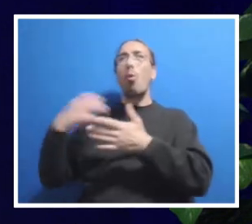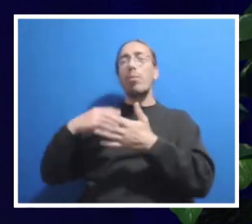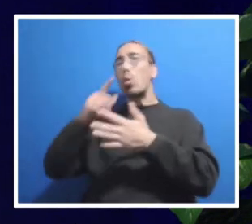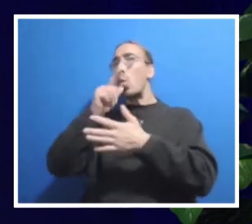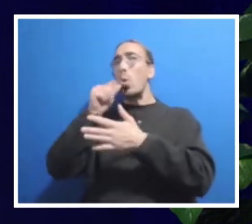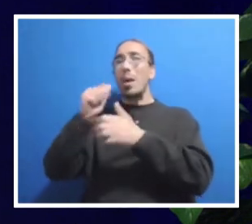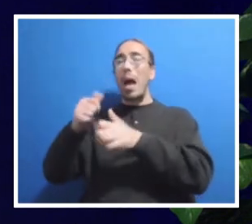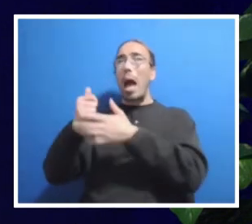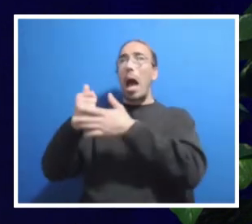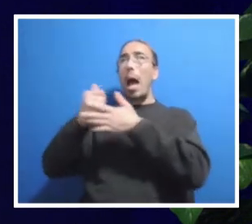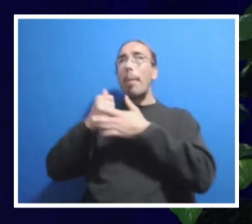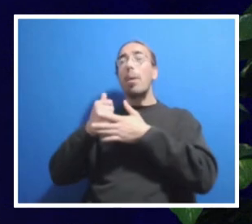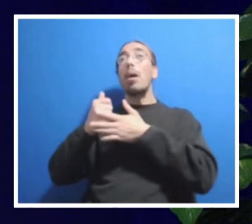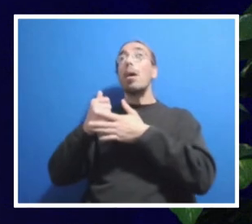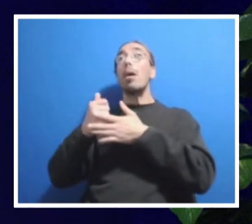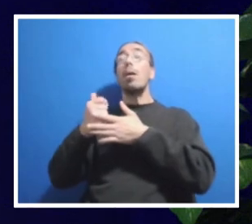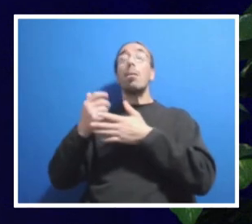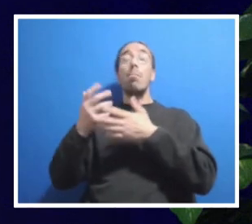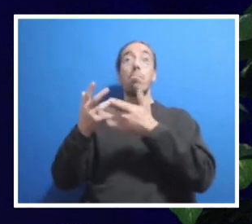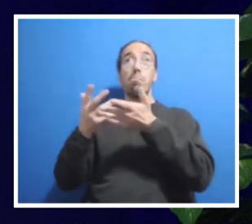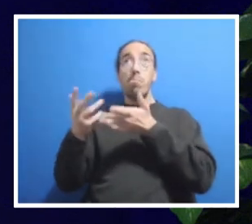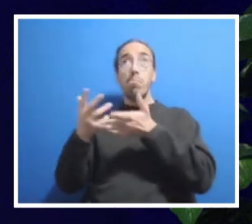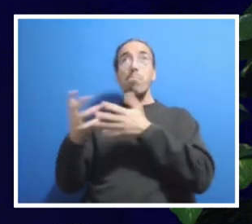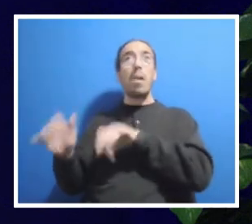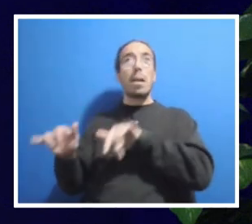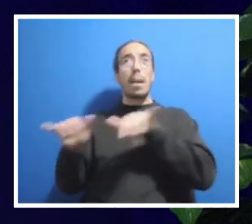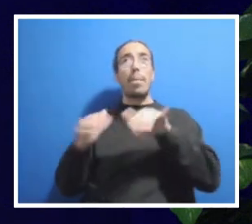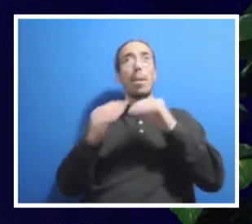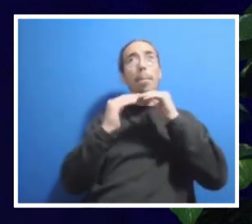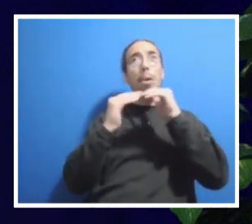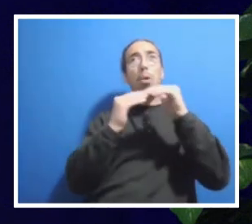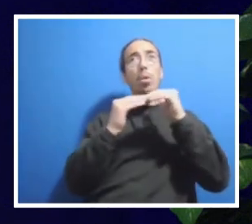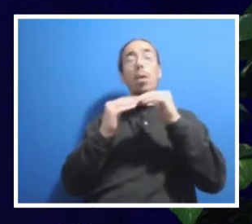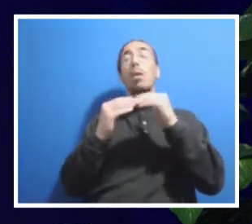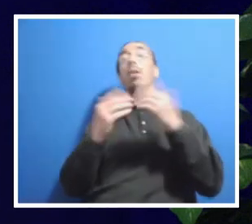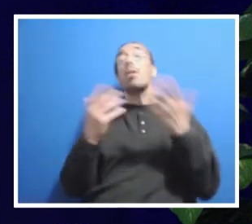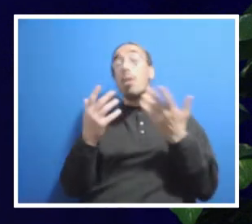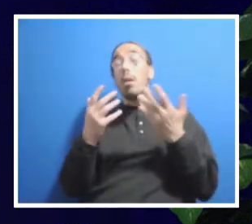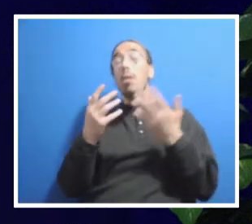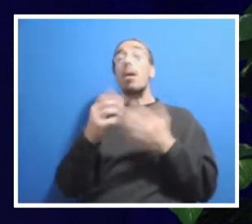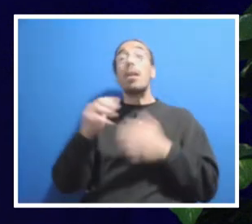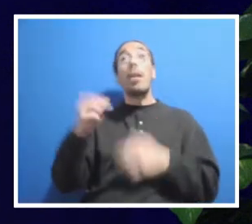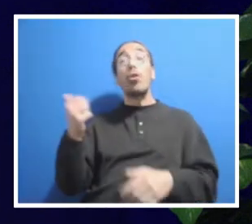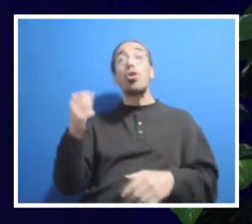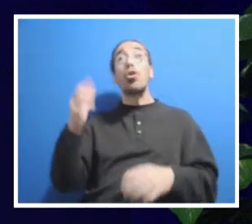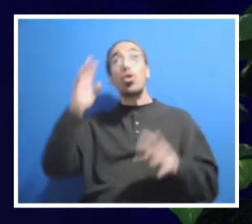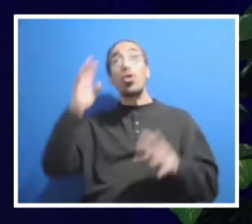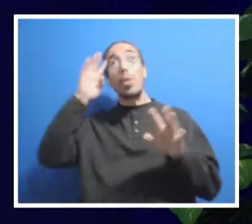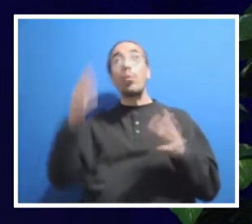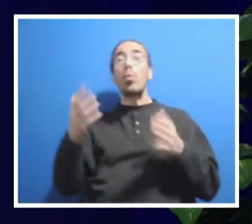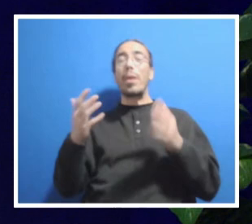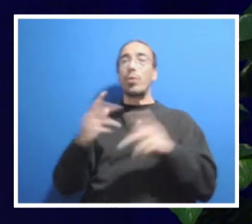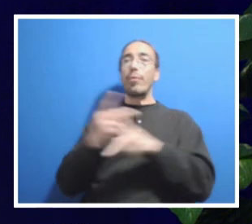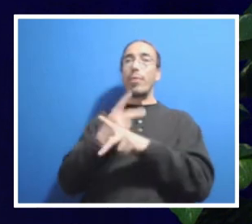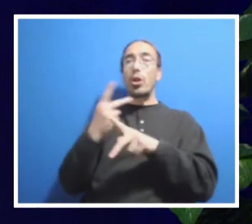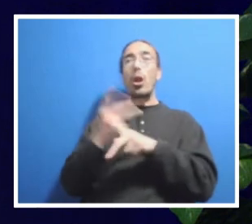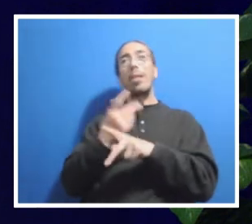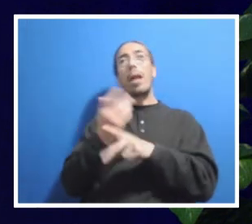can help us understand what some of our peers have done that are comparable to us and other creative ways to think about our new budget allocation model